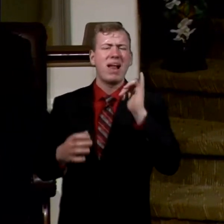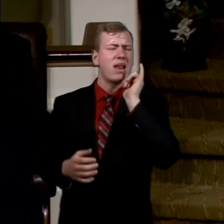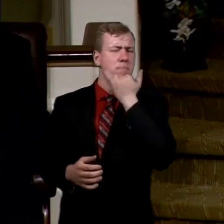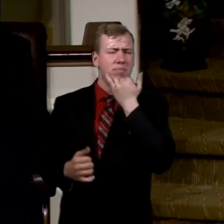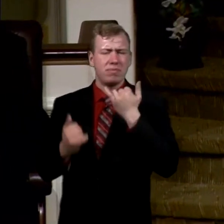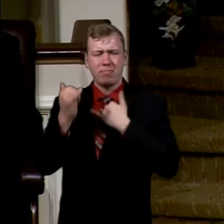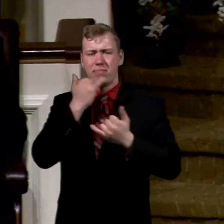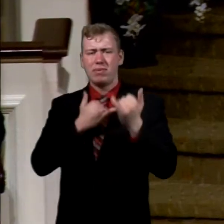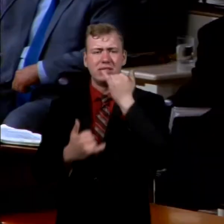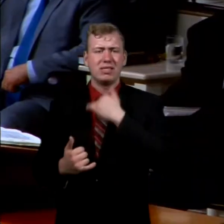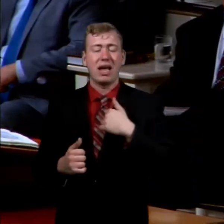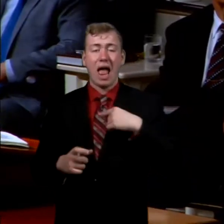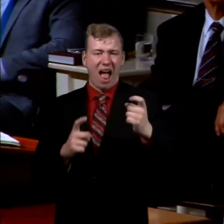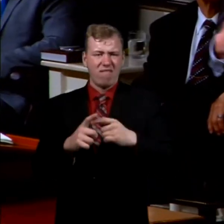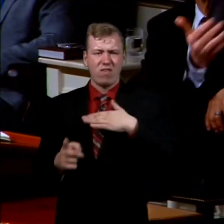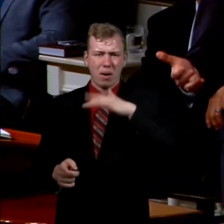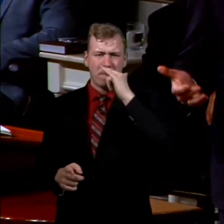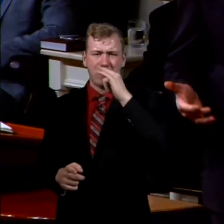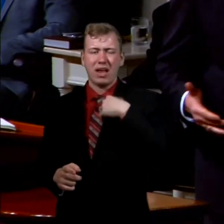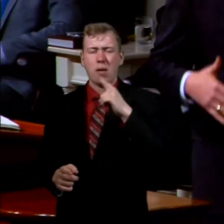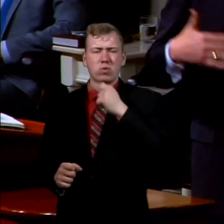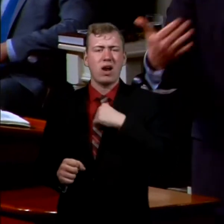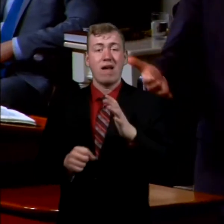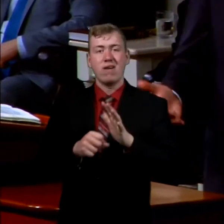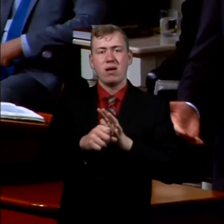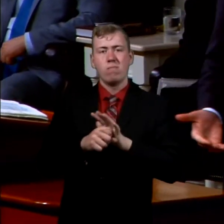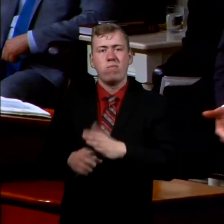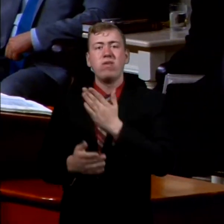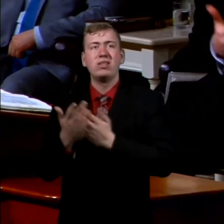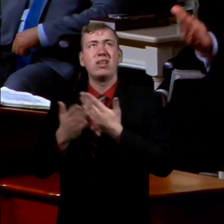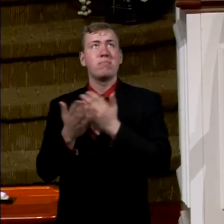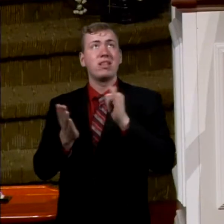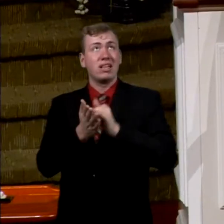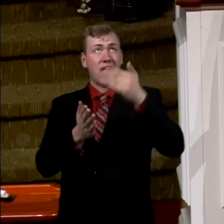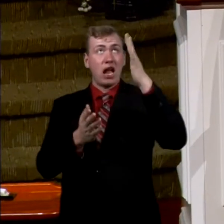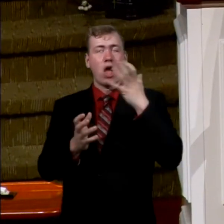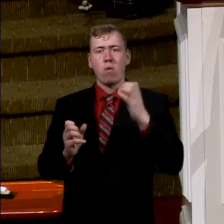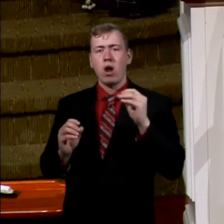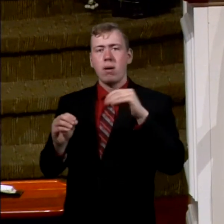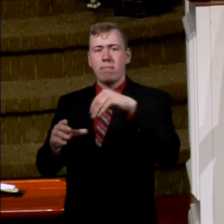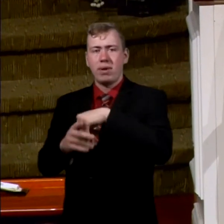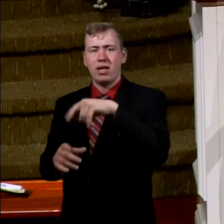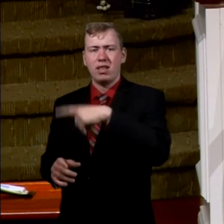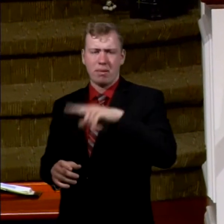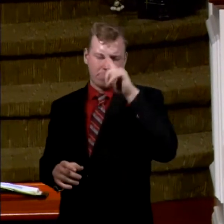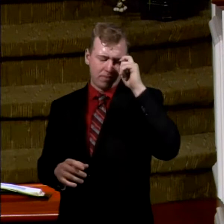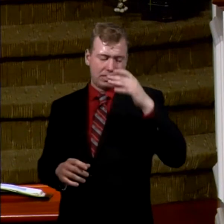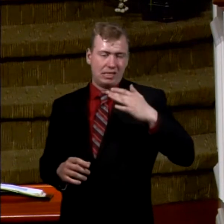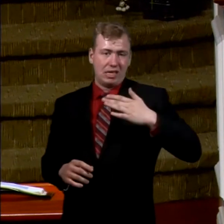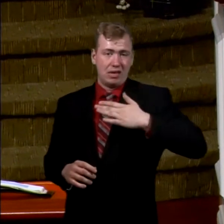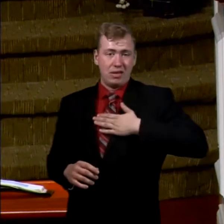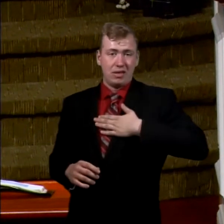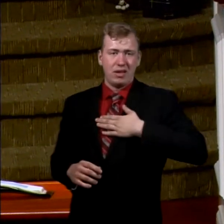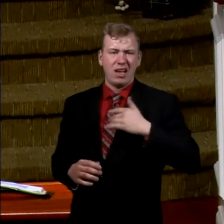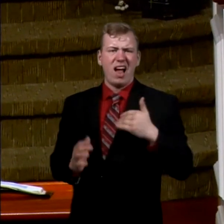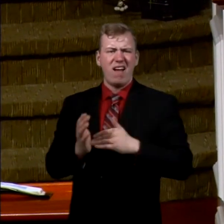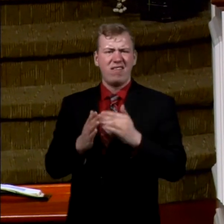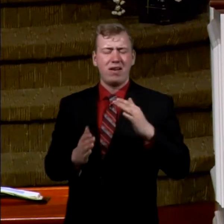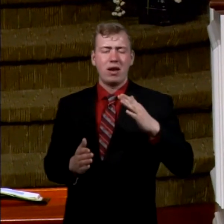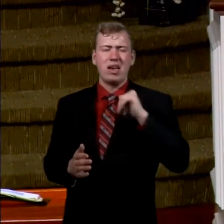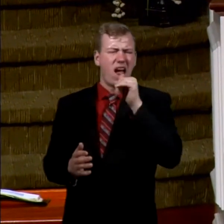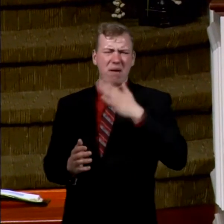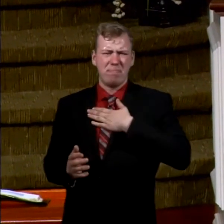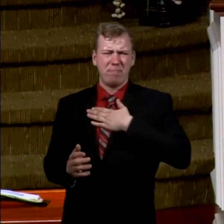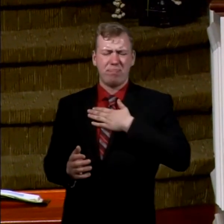kids. I've no doubt stifled some of the things that God wanted to put in them. because of my, oftentimes, I don't know about